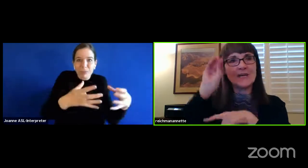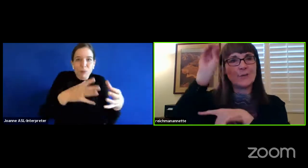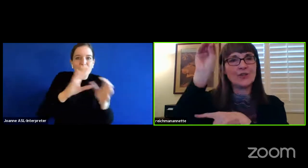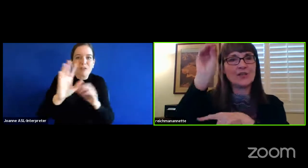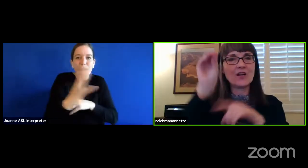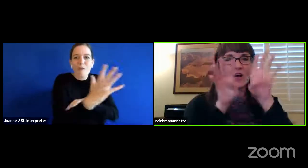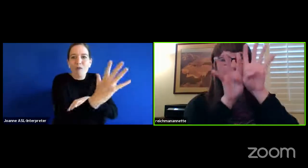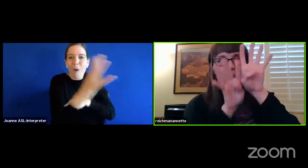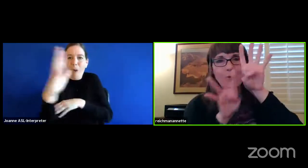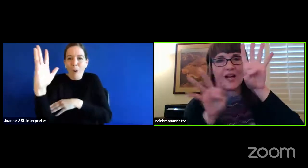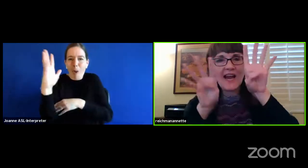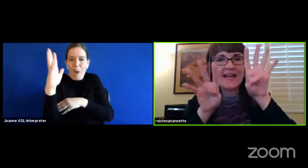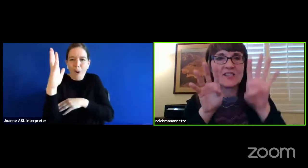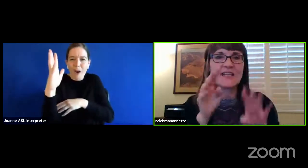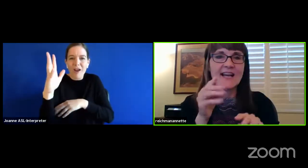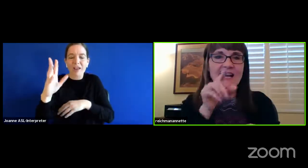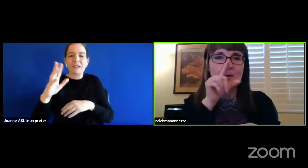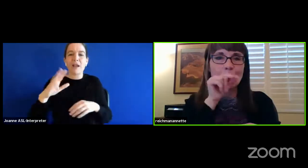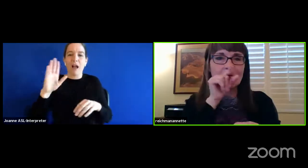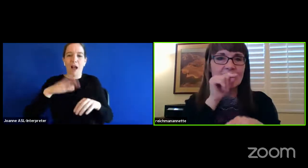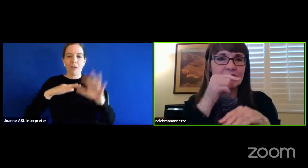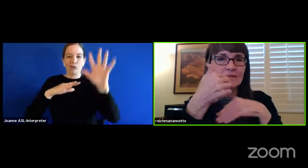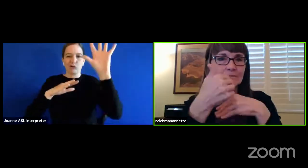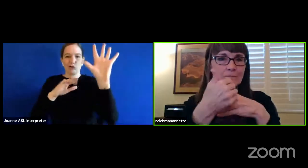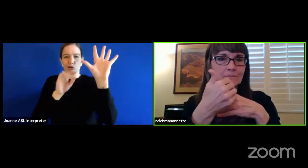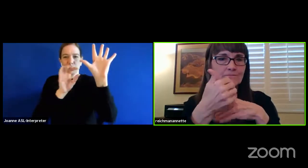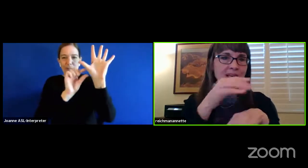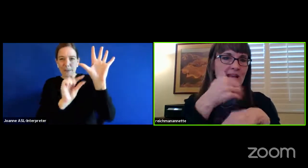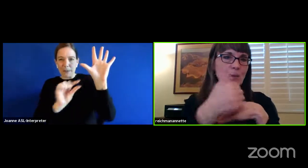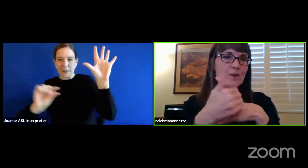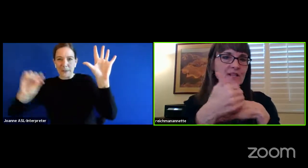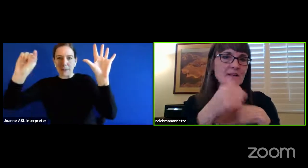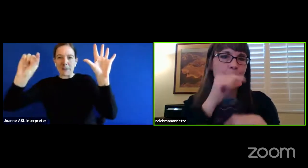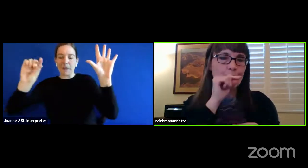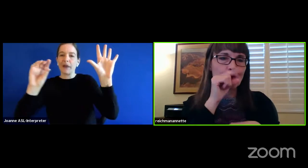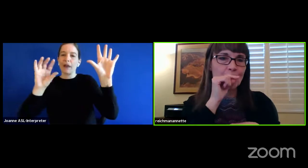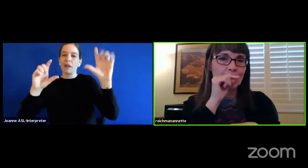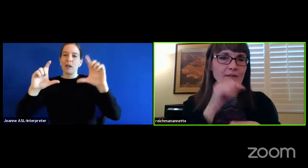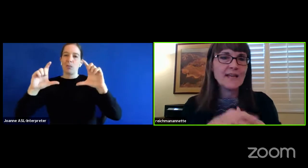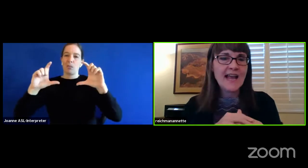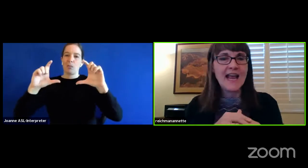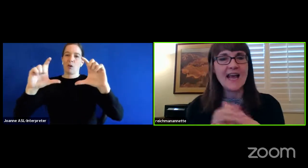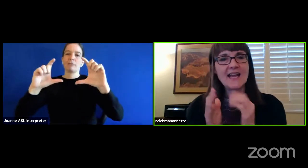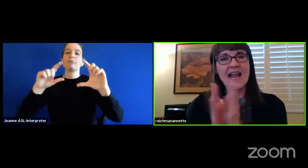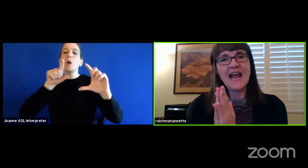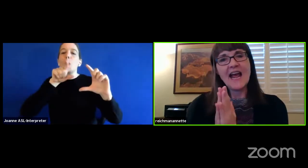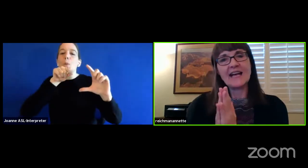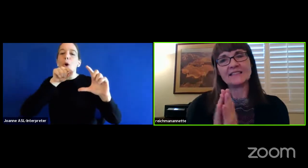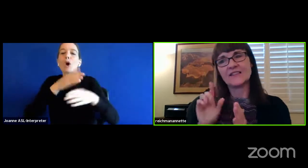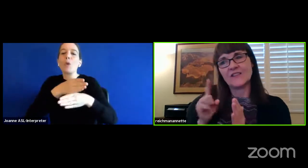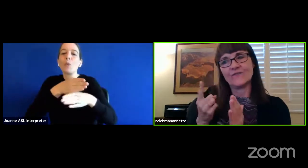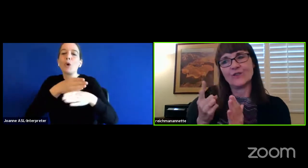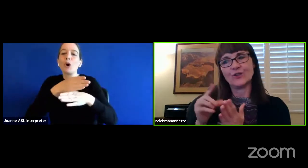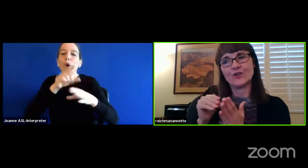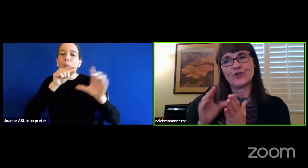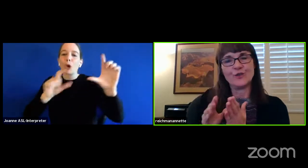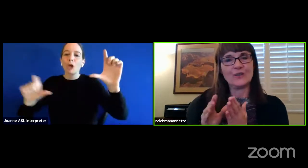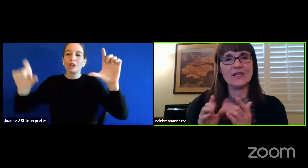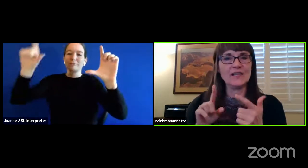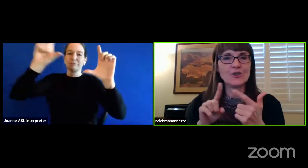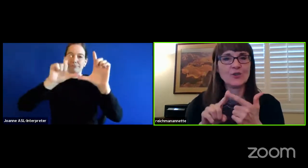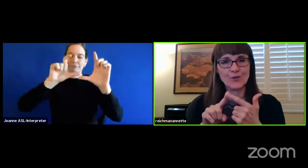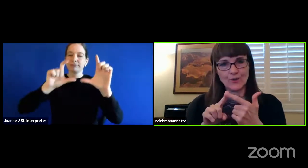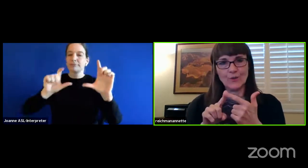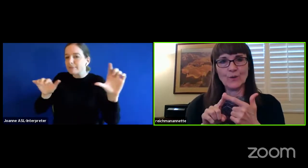he had put on a branch a wooden, a wooden bird and asked the first